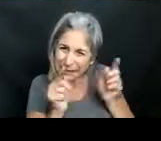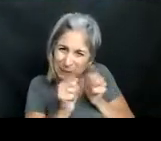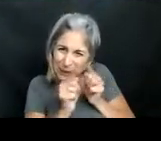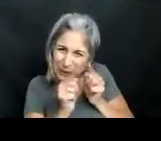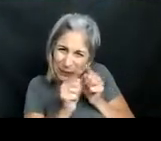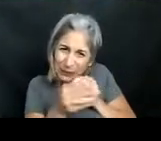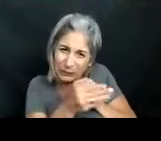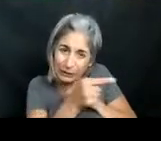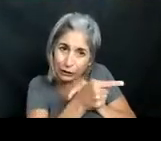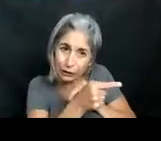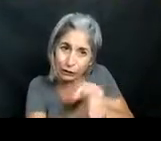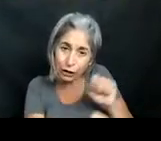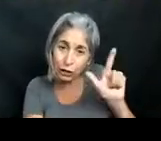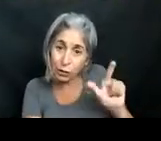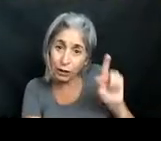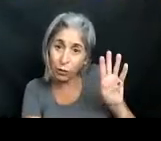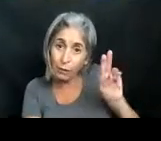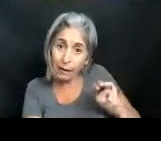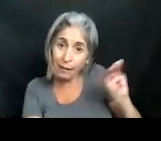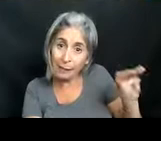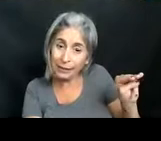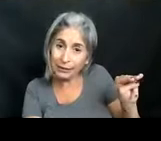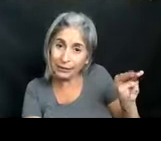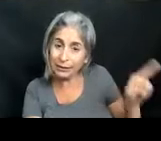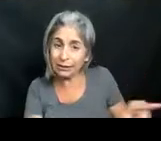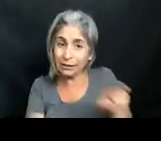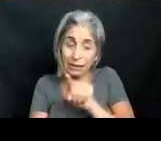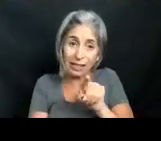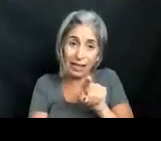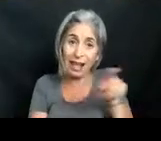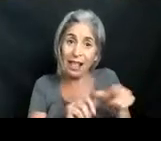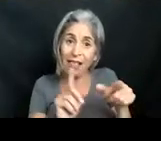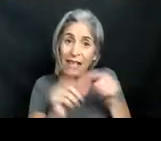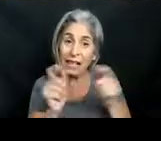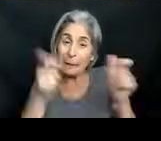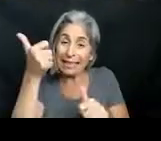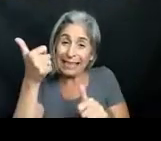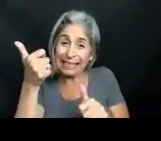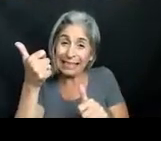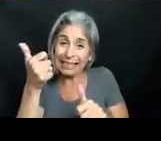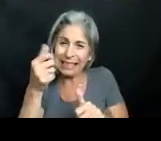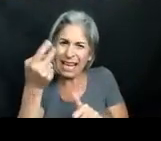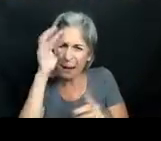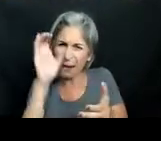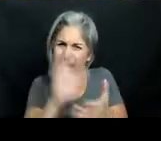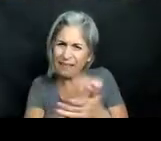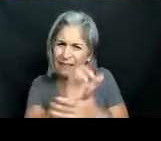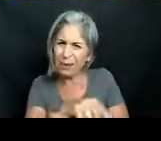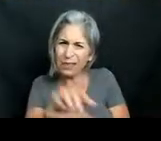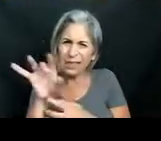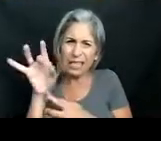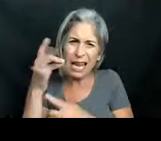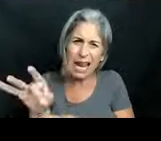collected, it was 24 millimeters, and then over here on the left is the biggest one on record. I believe that was 18